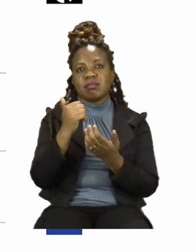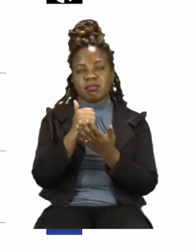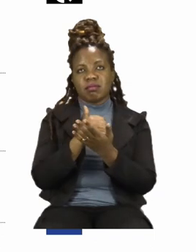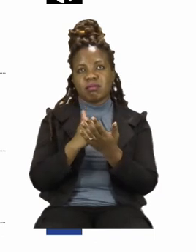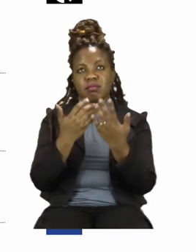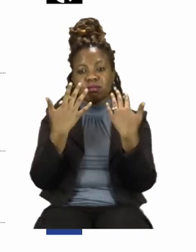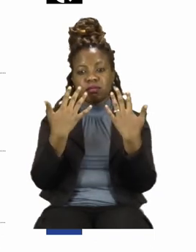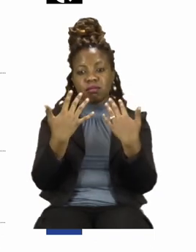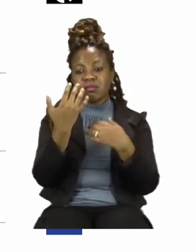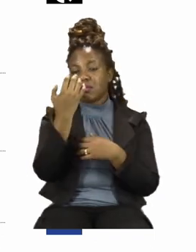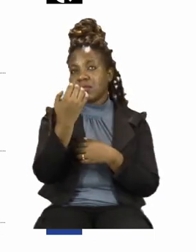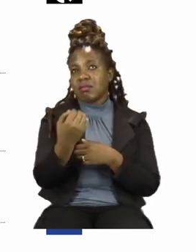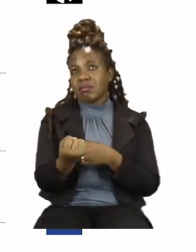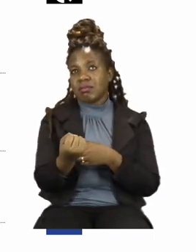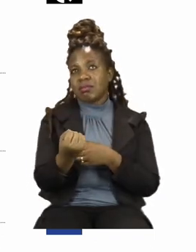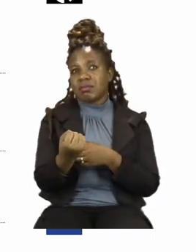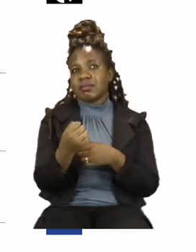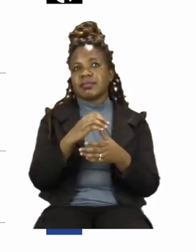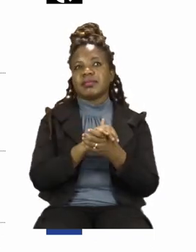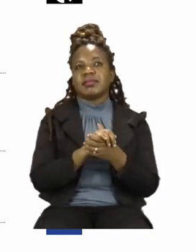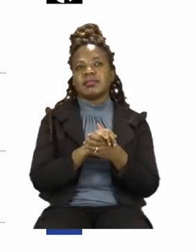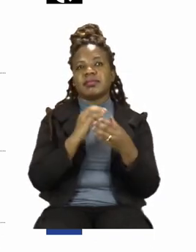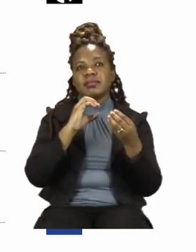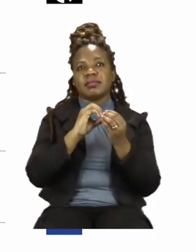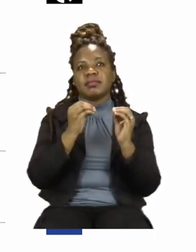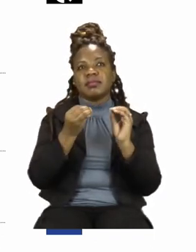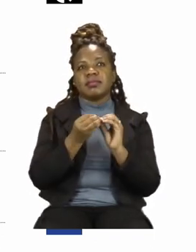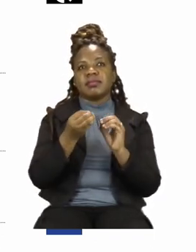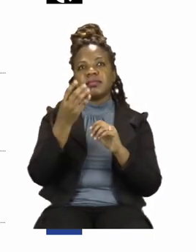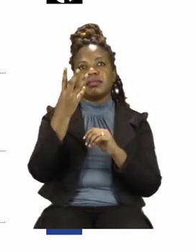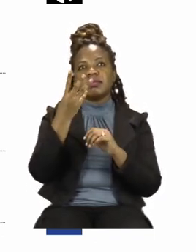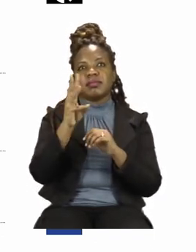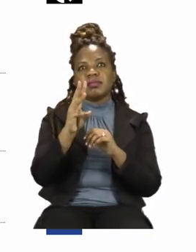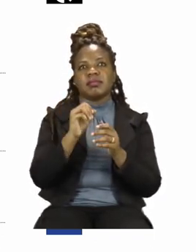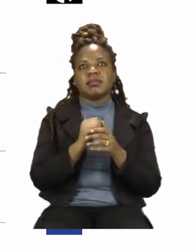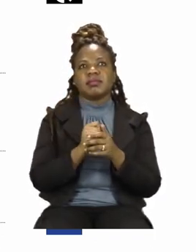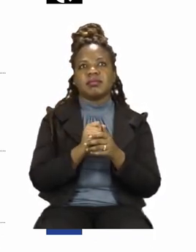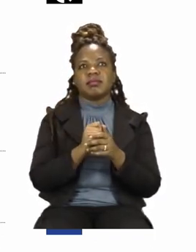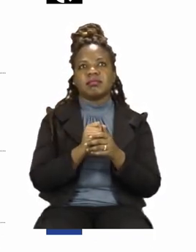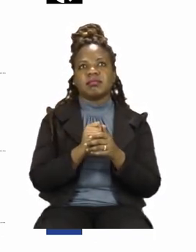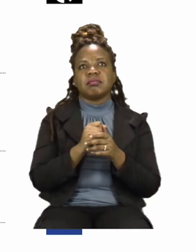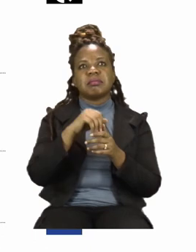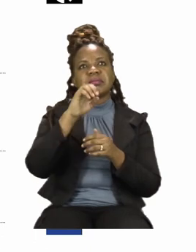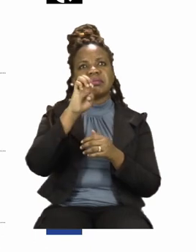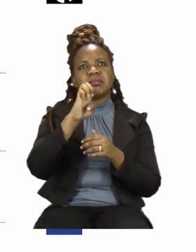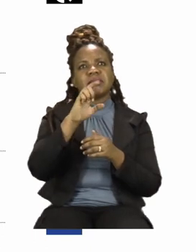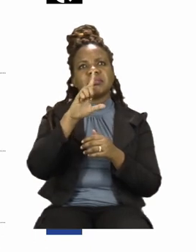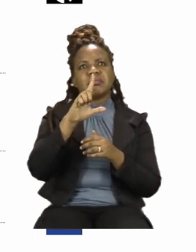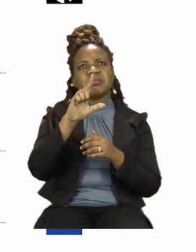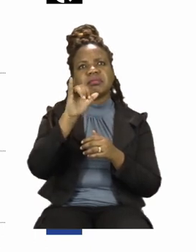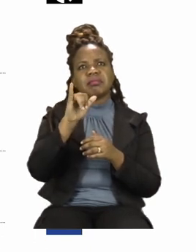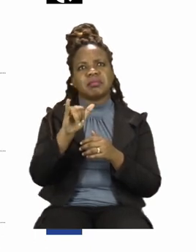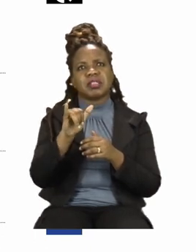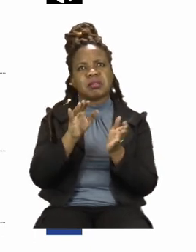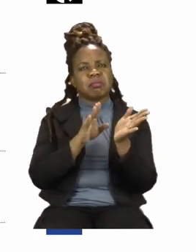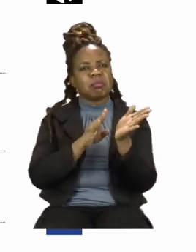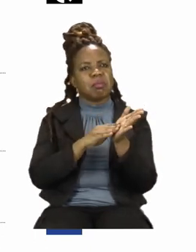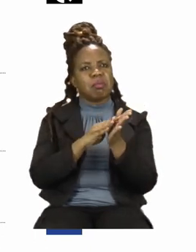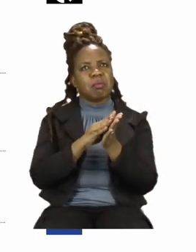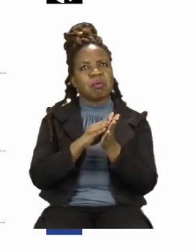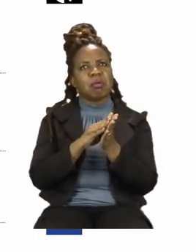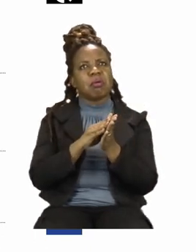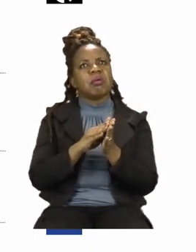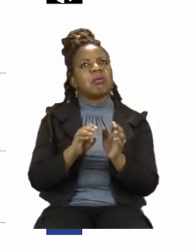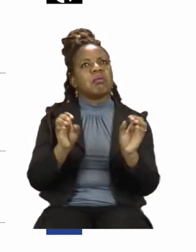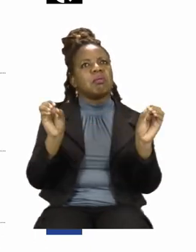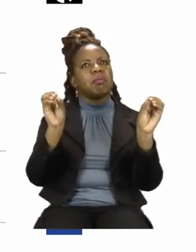Number six says, why doesn't Ellie have any germs? Why